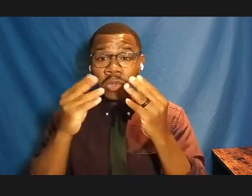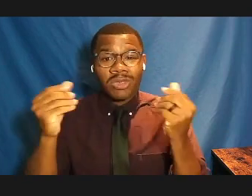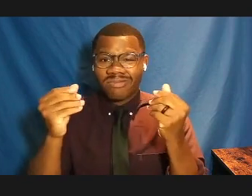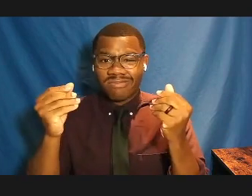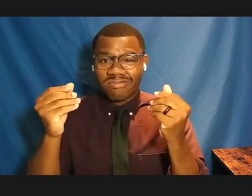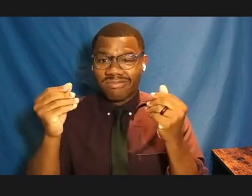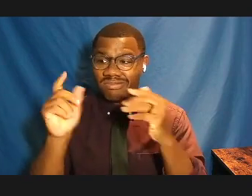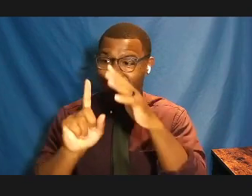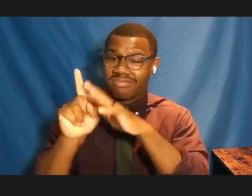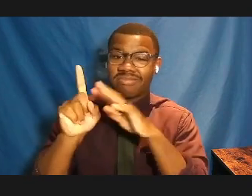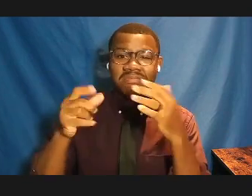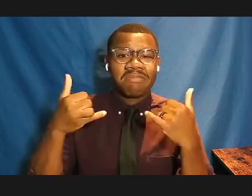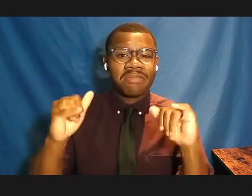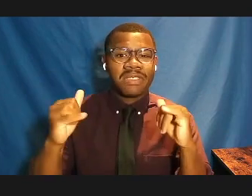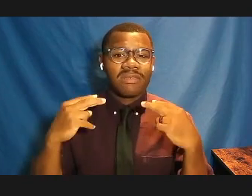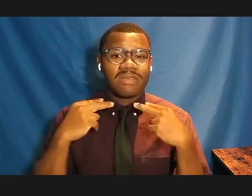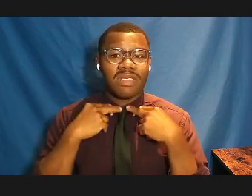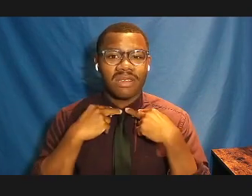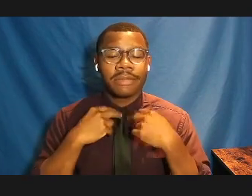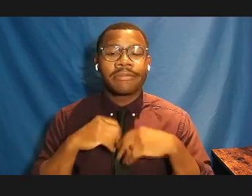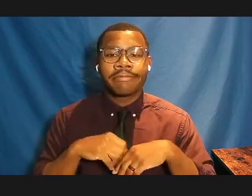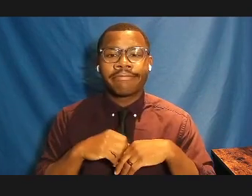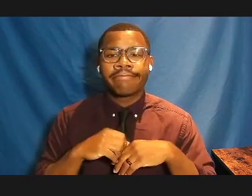Ballots to bullets. Malcolm X.